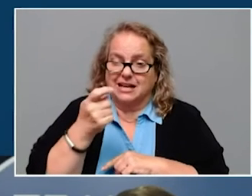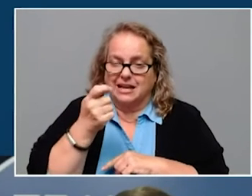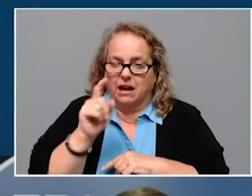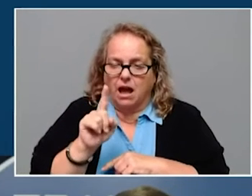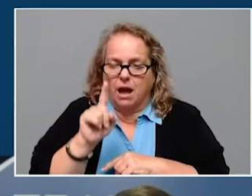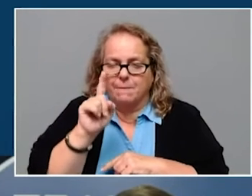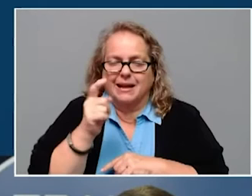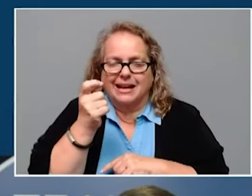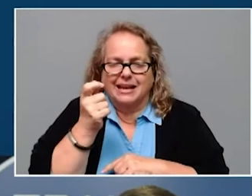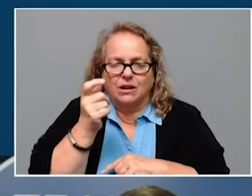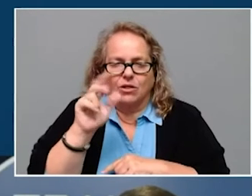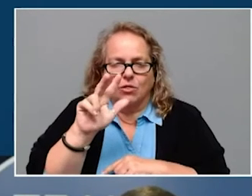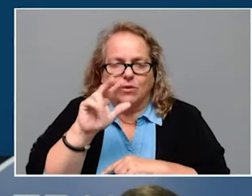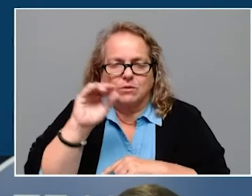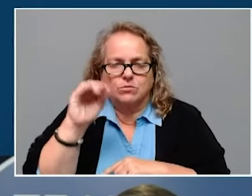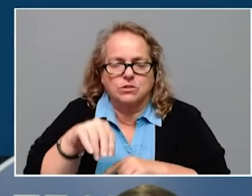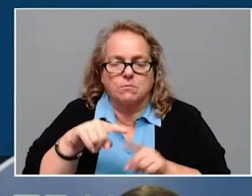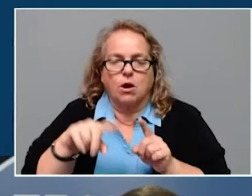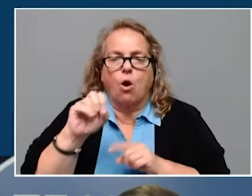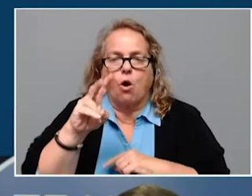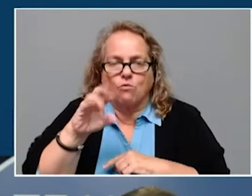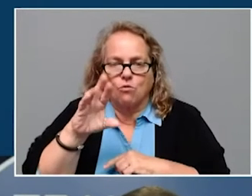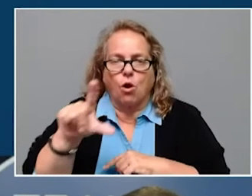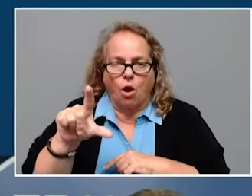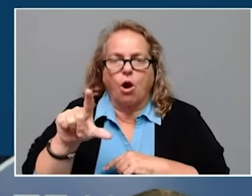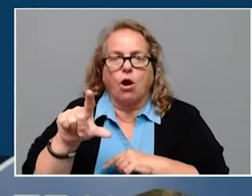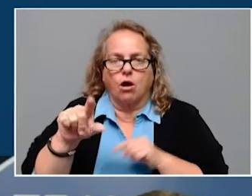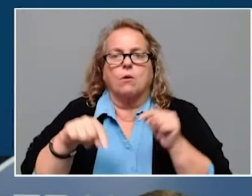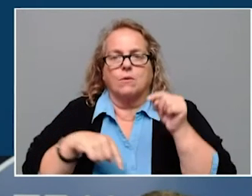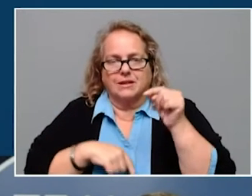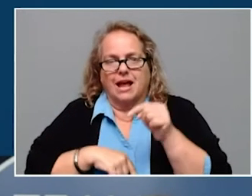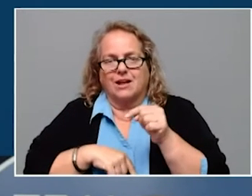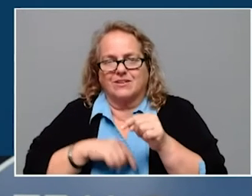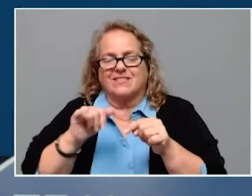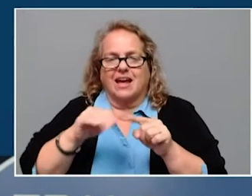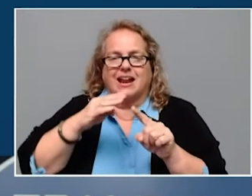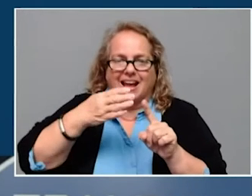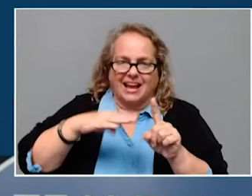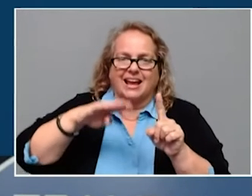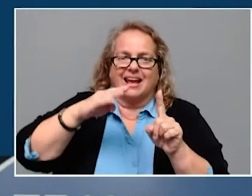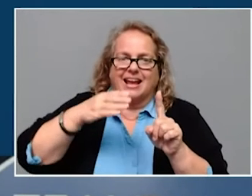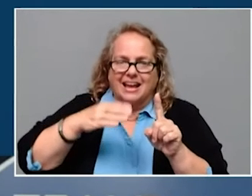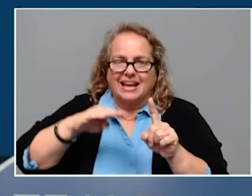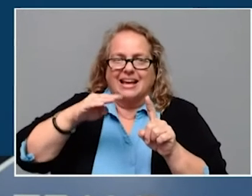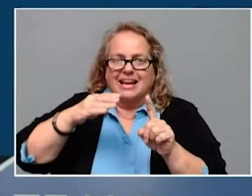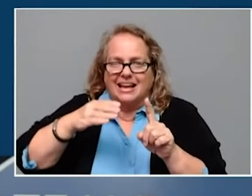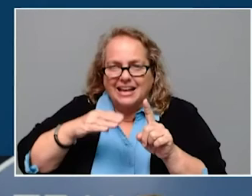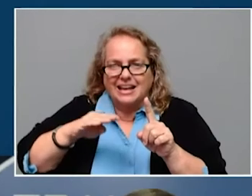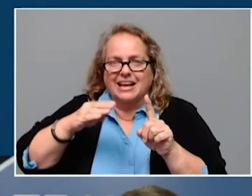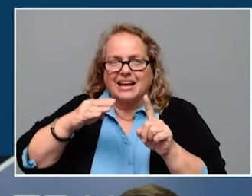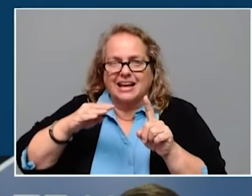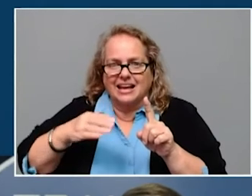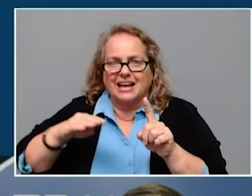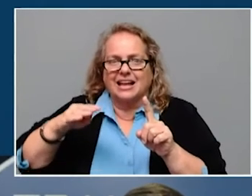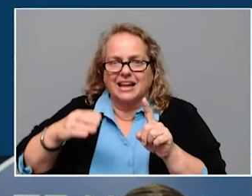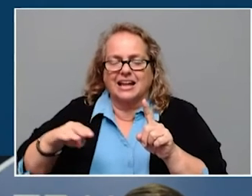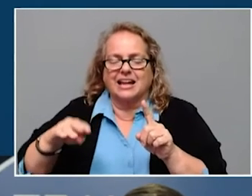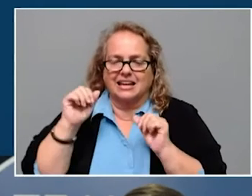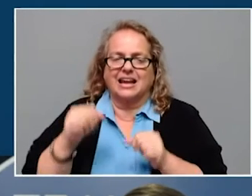noted that coronavirus numbers are continuing to fall in Kentucky, but the state's hospitals have seen very little relief so far. Now,